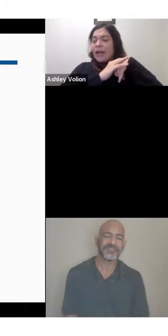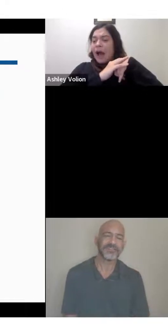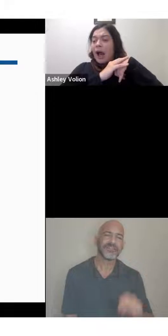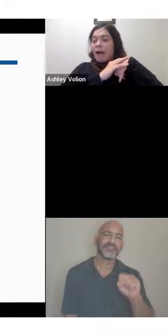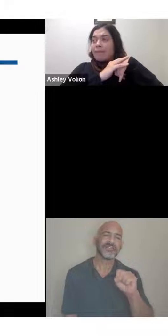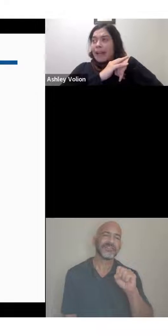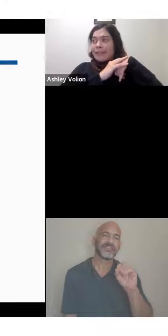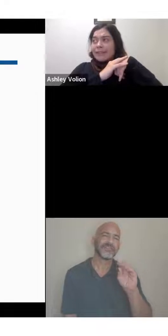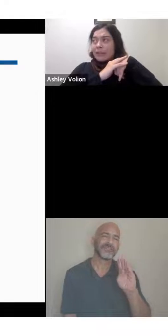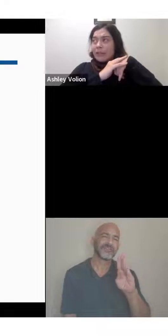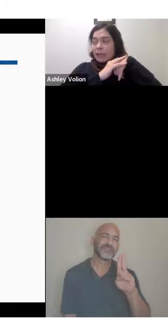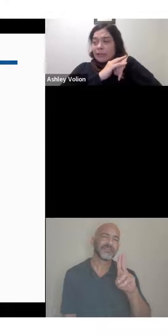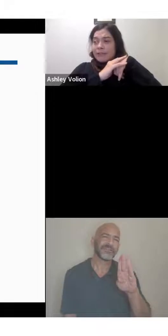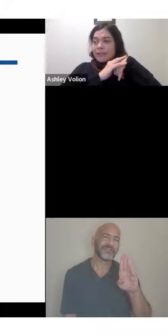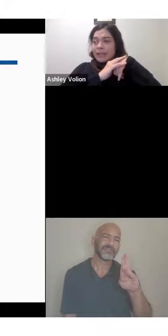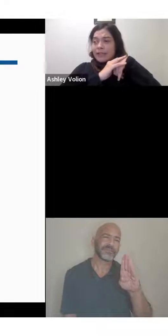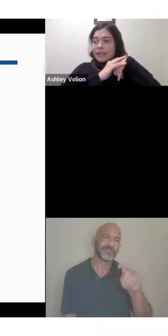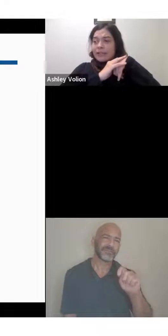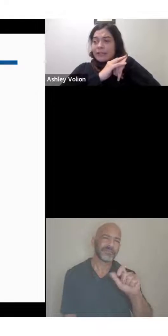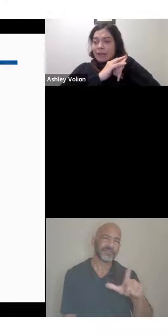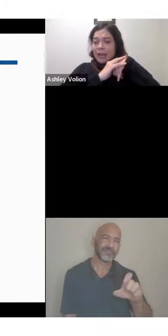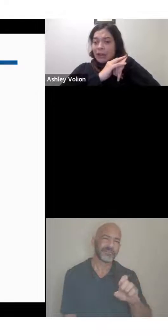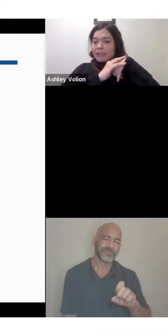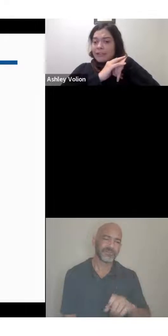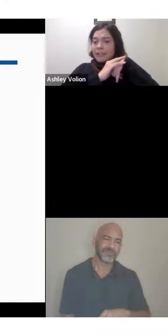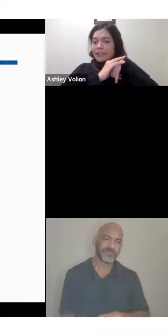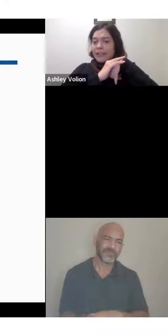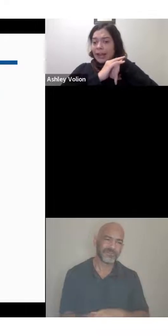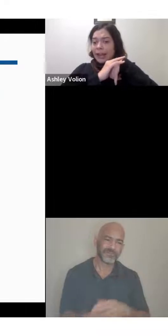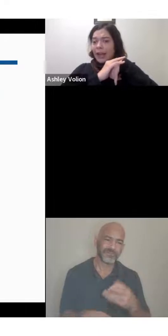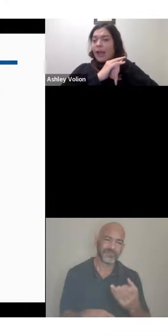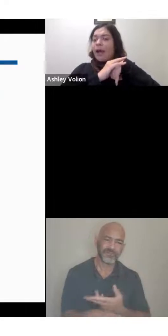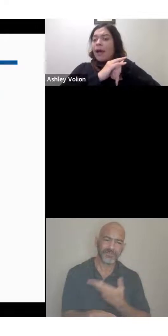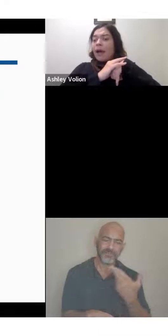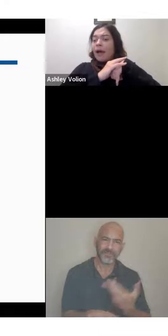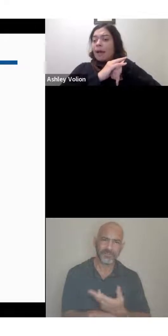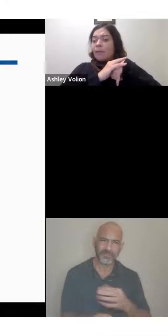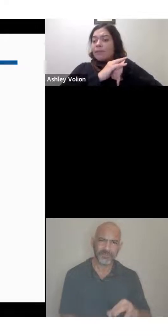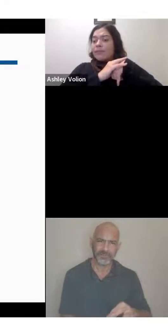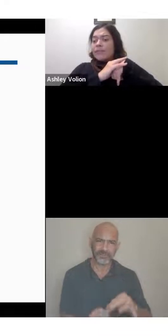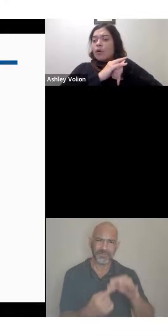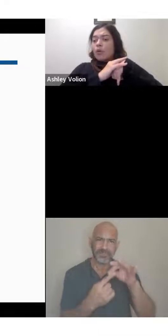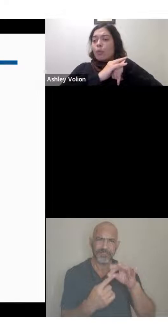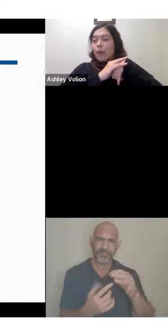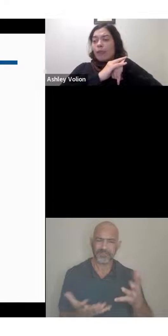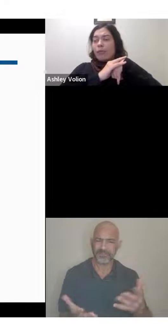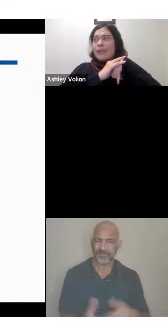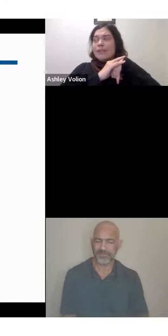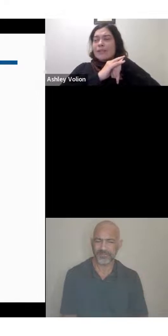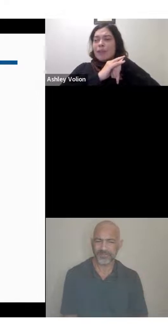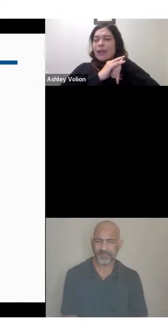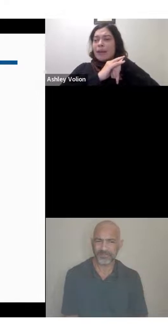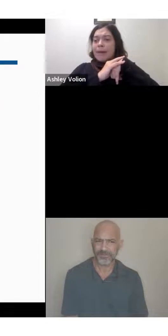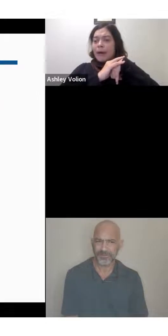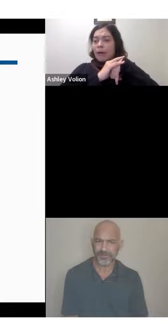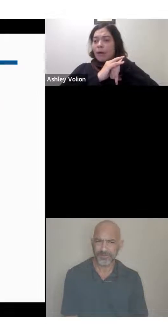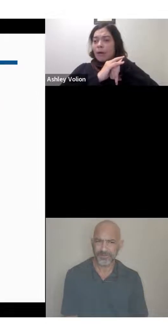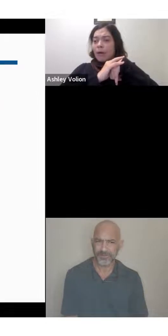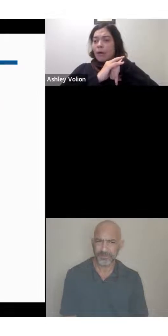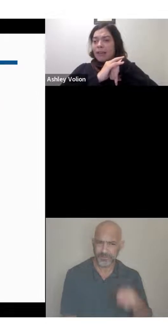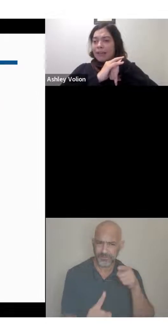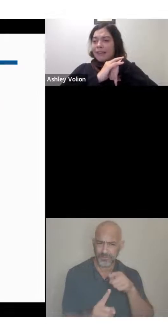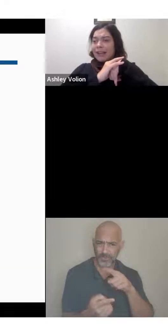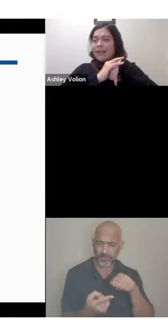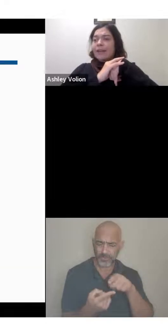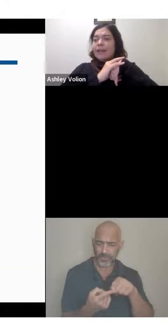that's so used in the terminology today. So, when we speak about